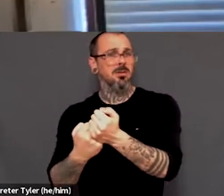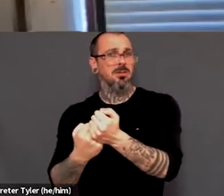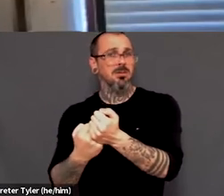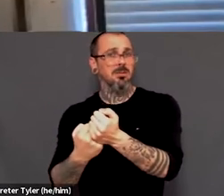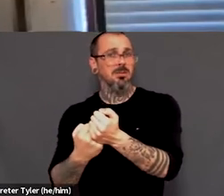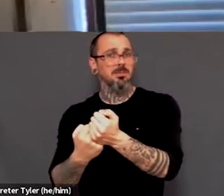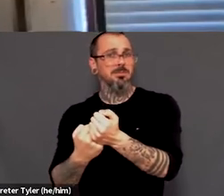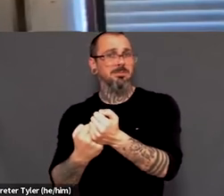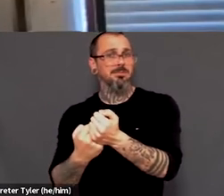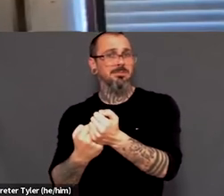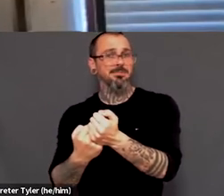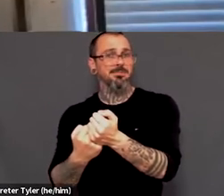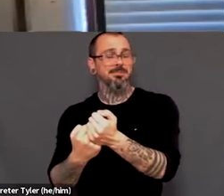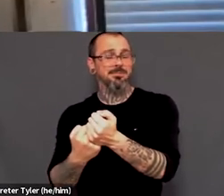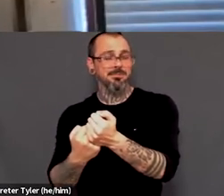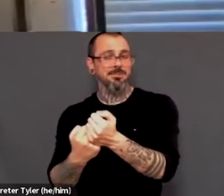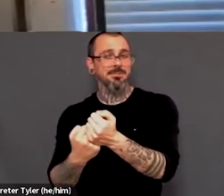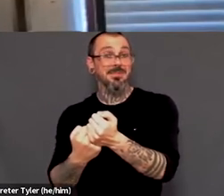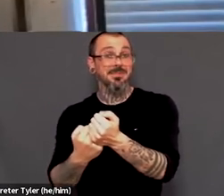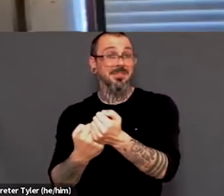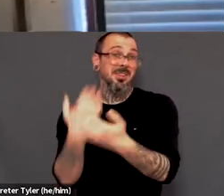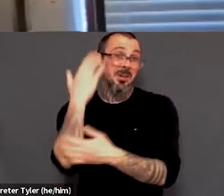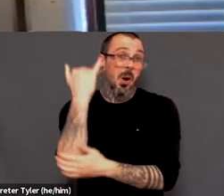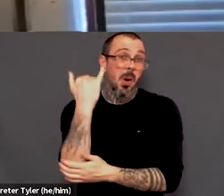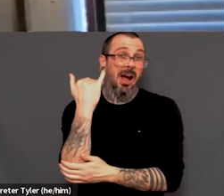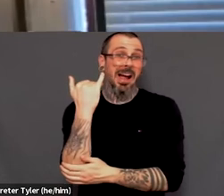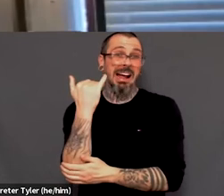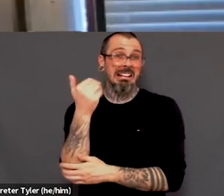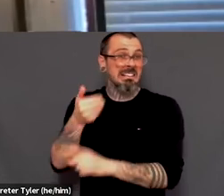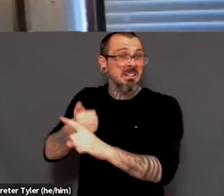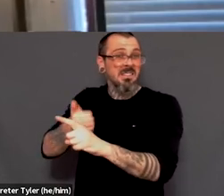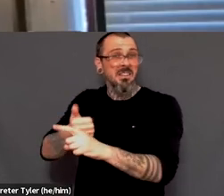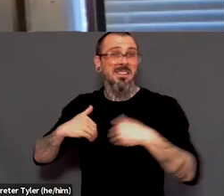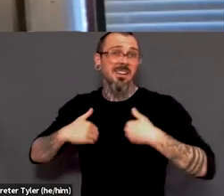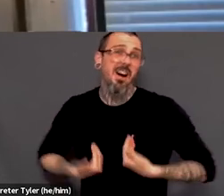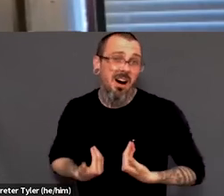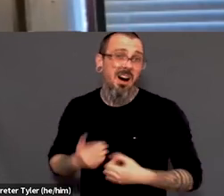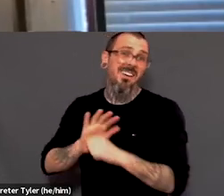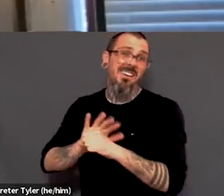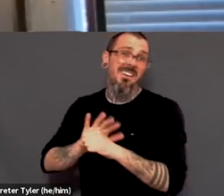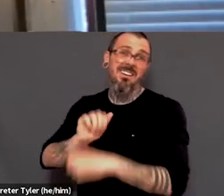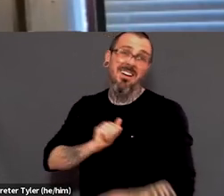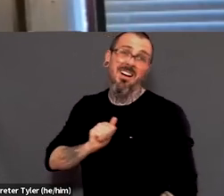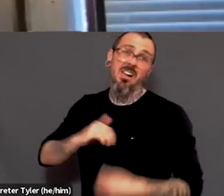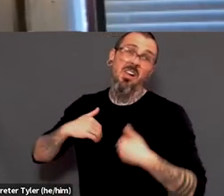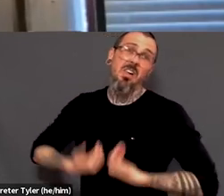the strength at the moment too. So yeah, I think that's why advocacy is so important.